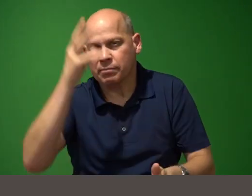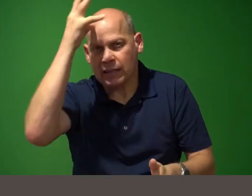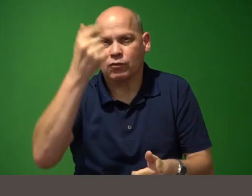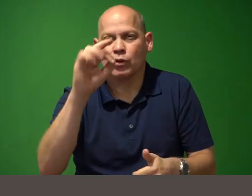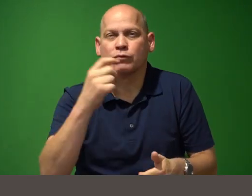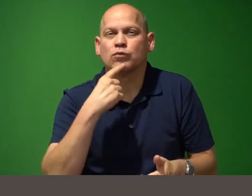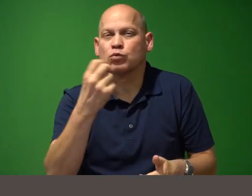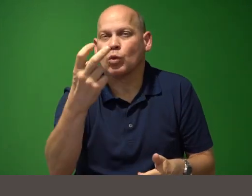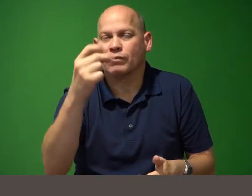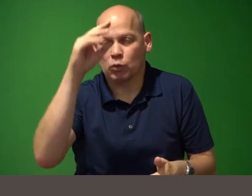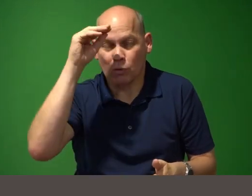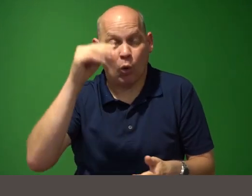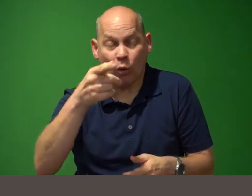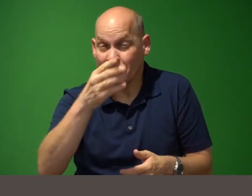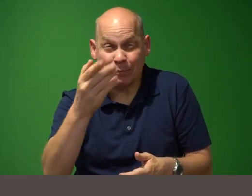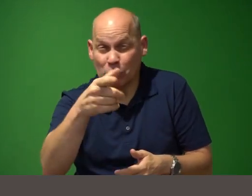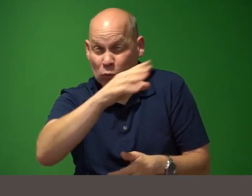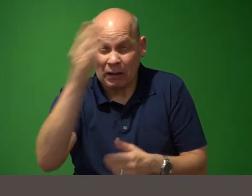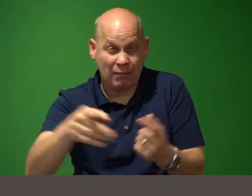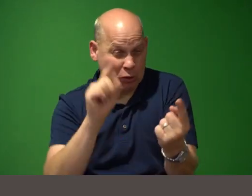12 year old boy ever in your life